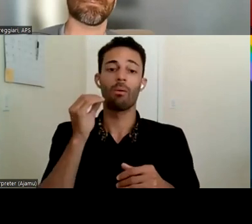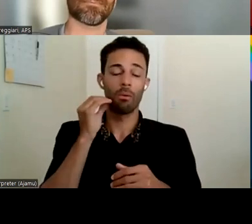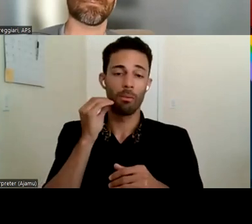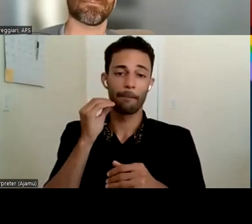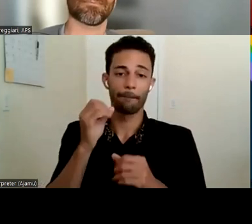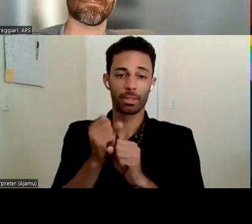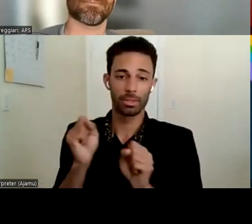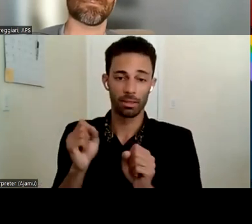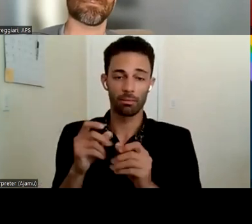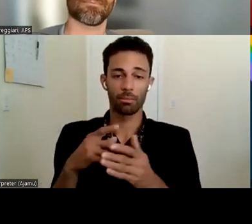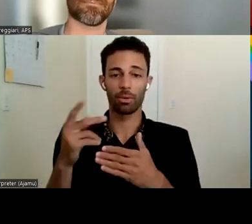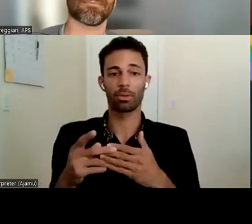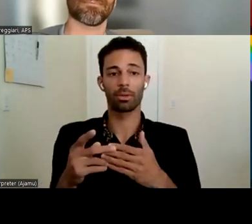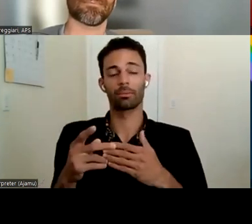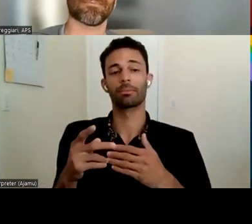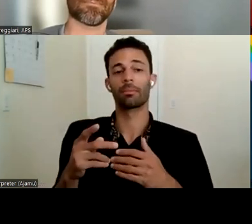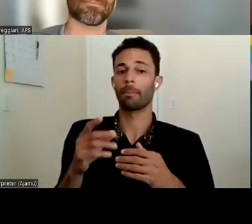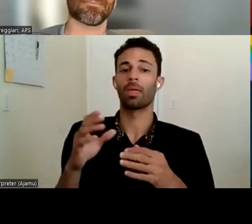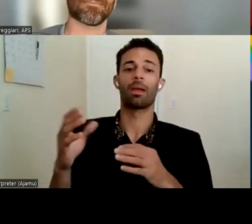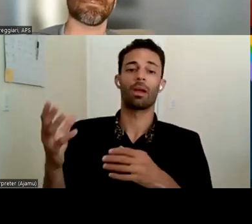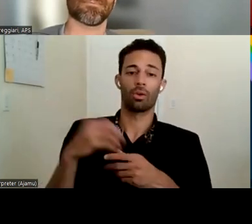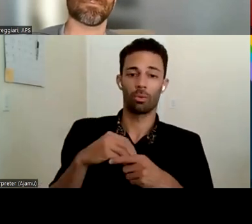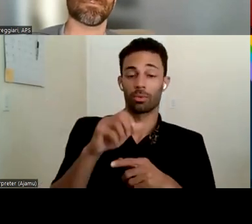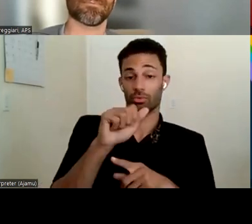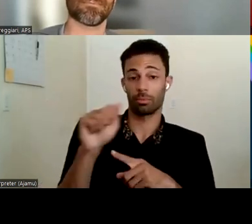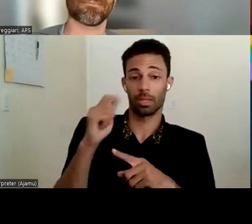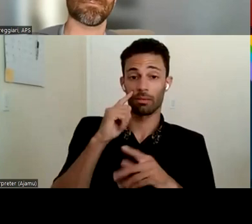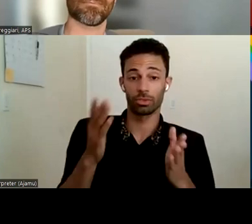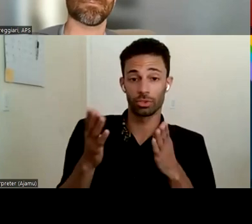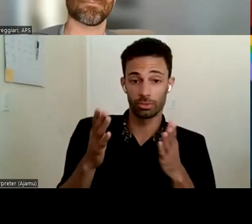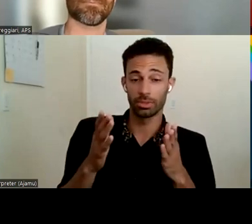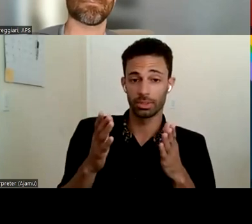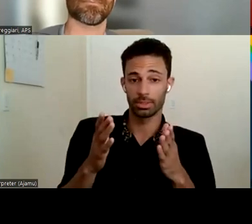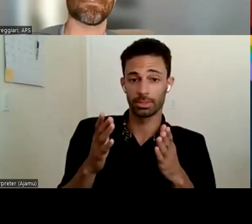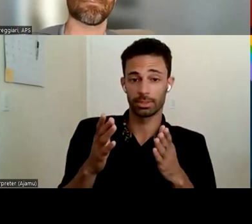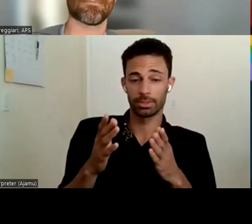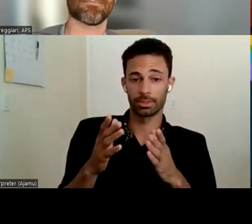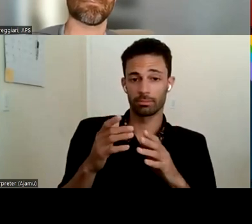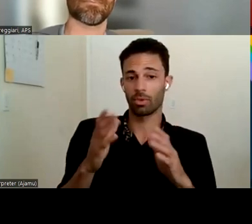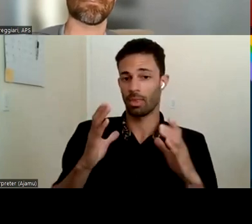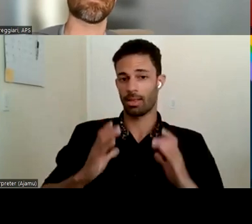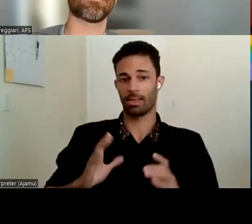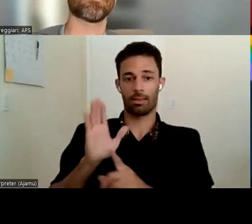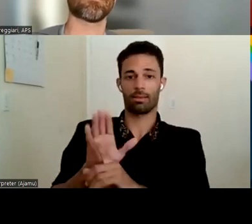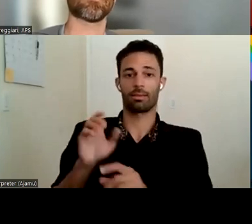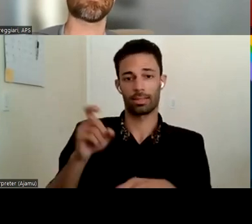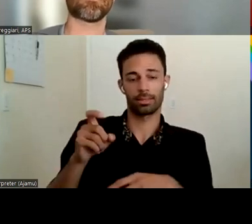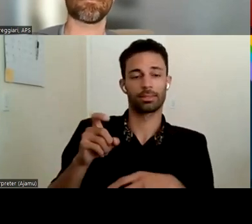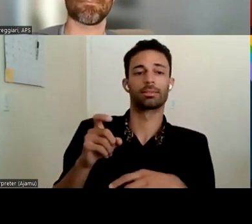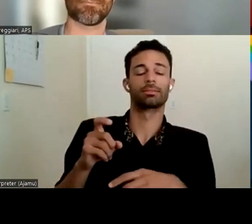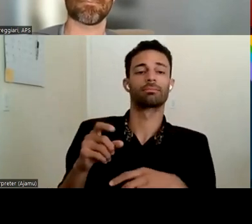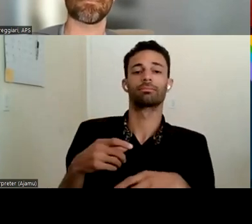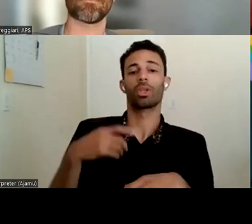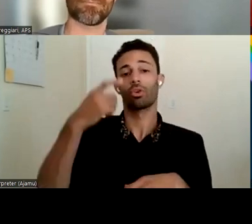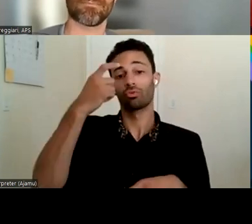um incorporate the triple a for services services for the client's needs um just you know trauma